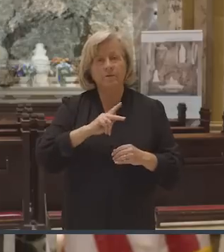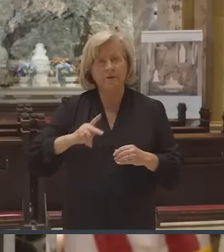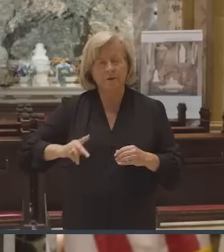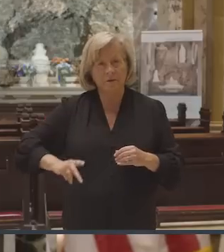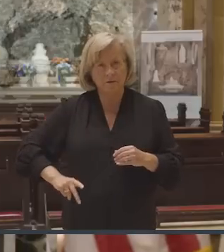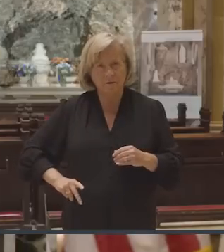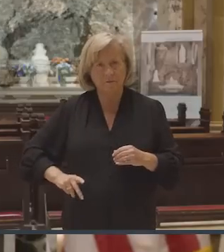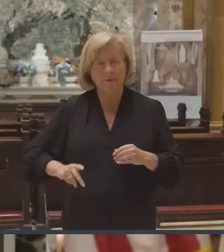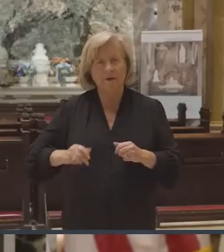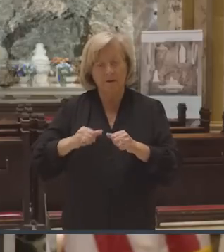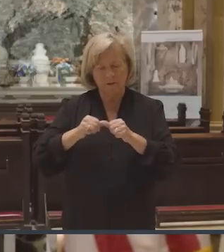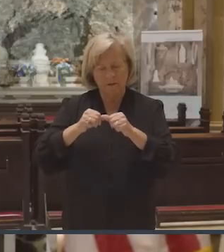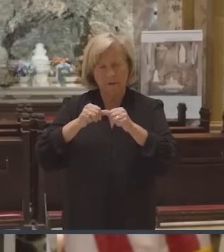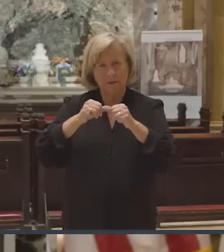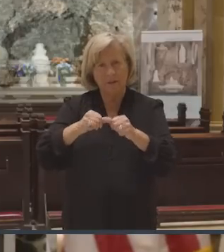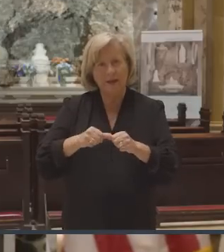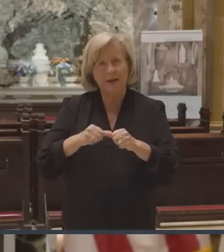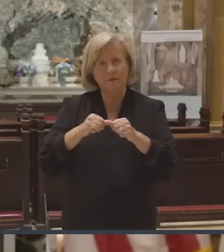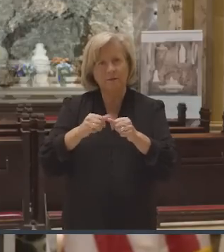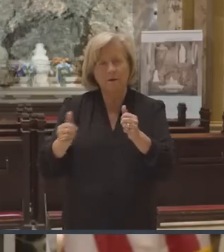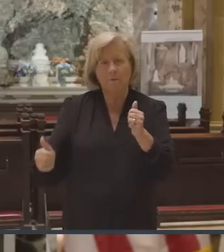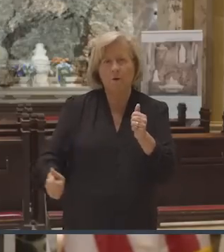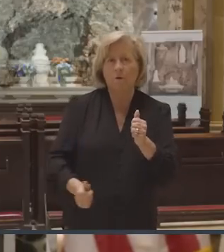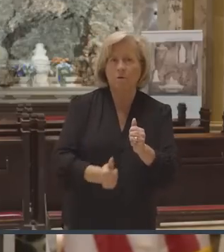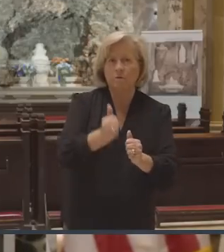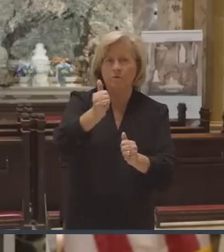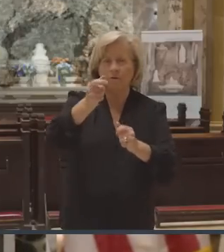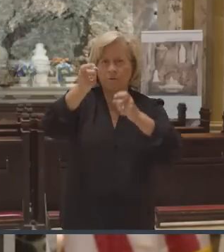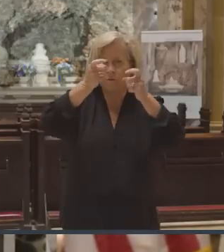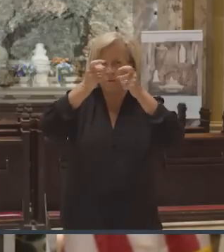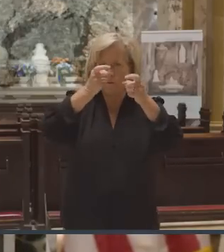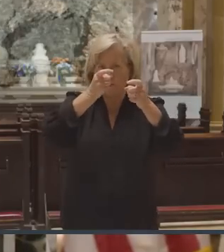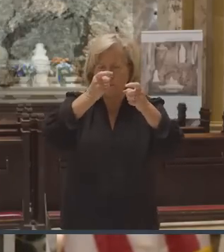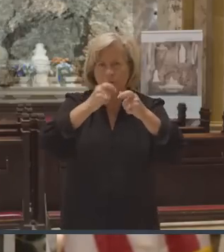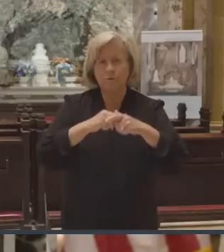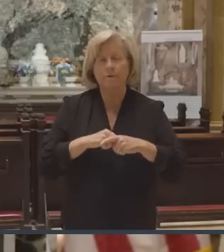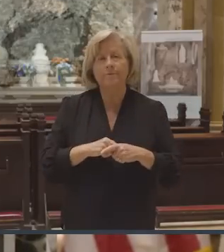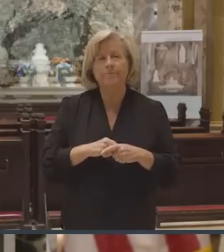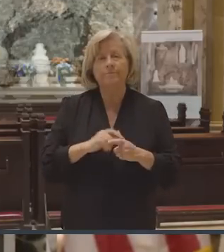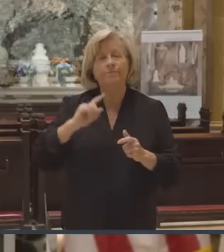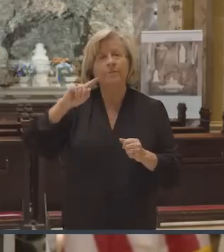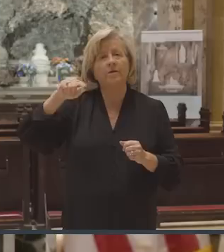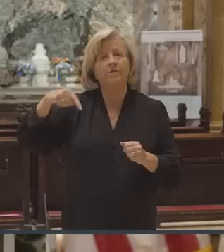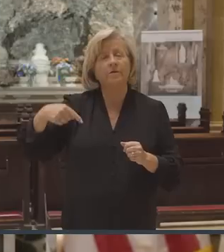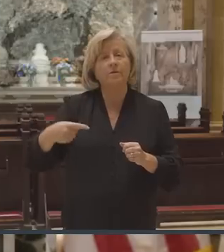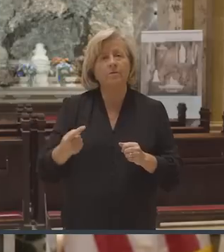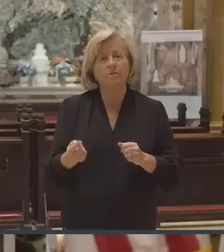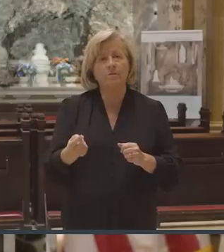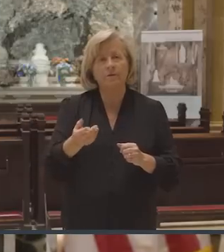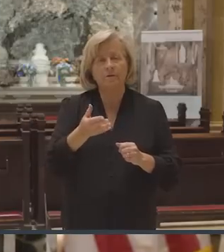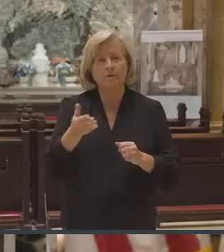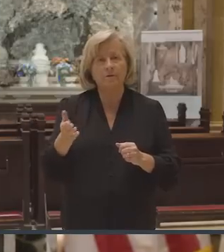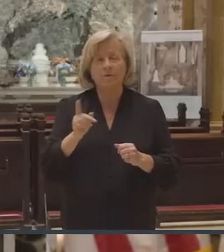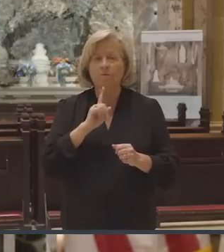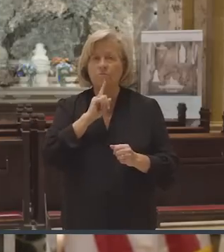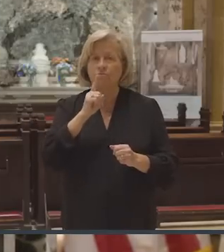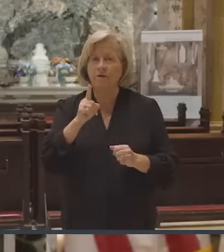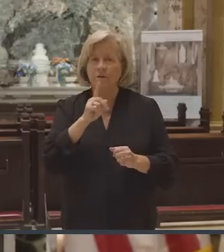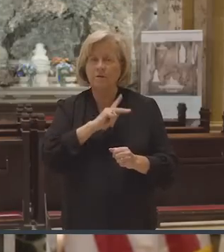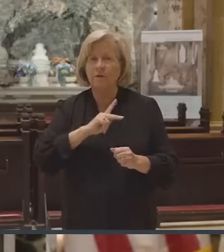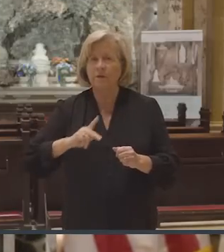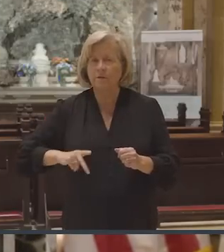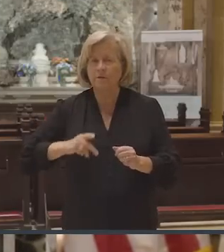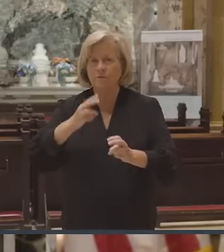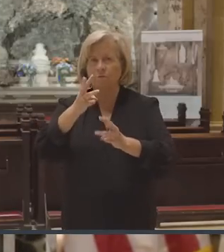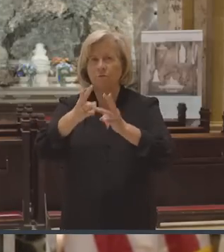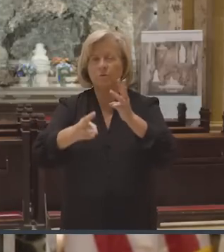monarchies. Kings, of course, have fallen out of fashion. There are only about now about 40 real monarchs now ruling in the